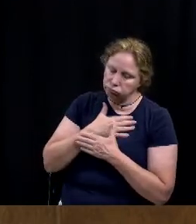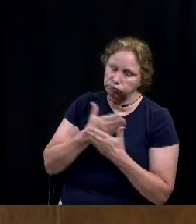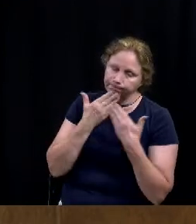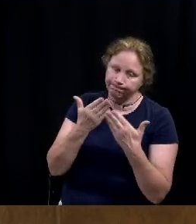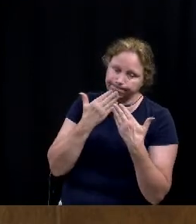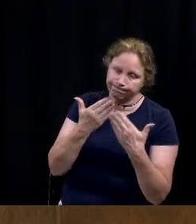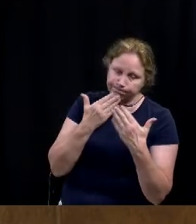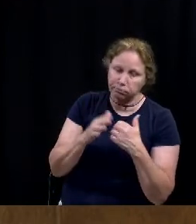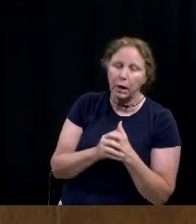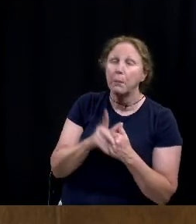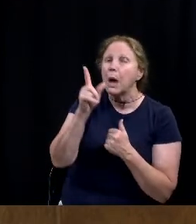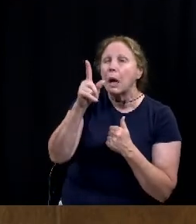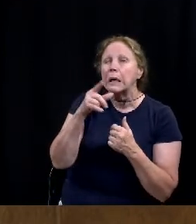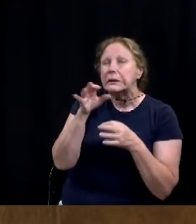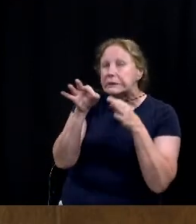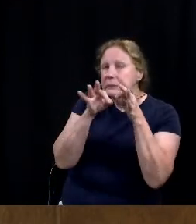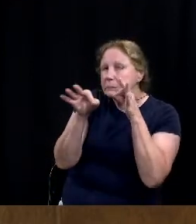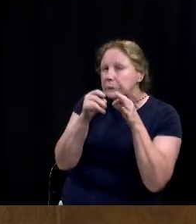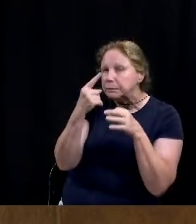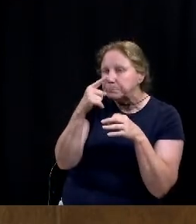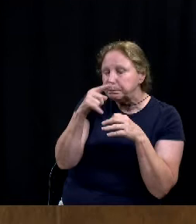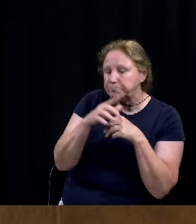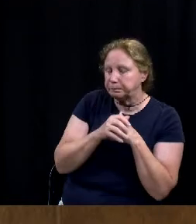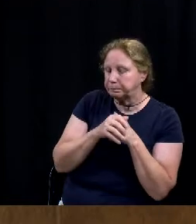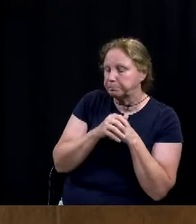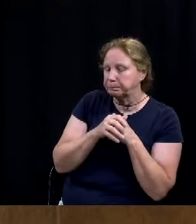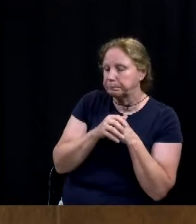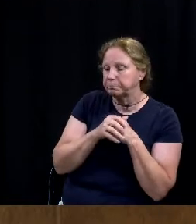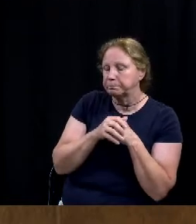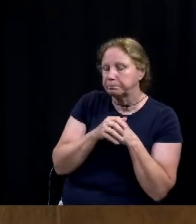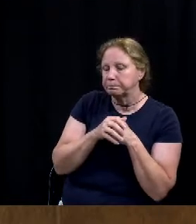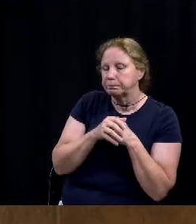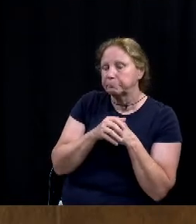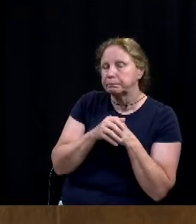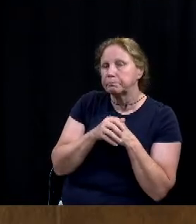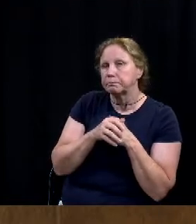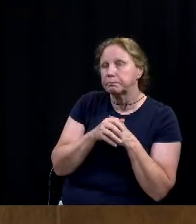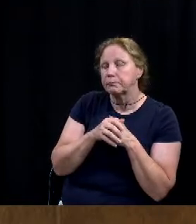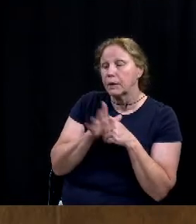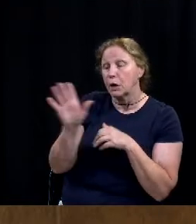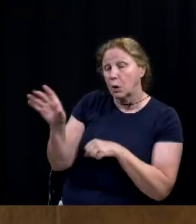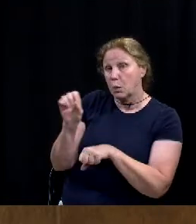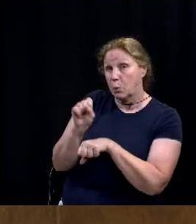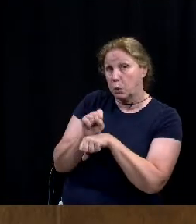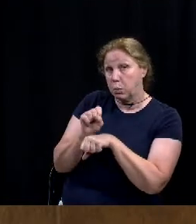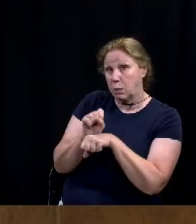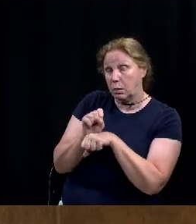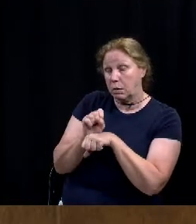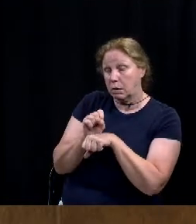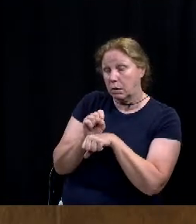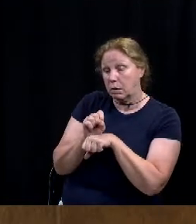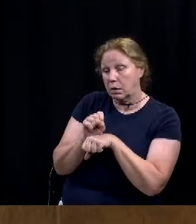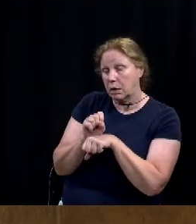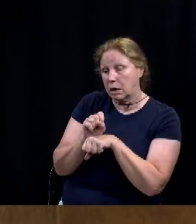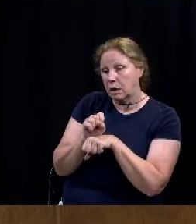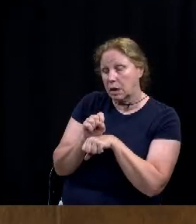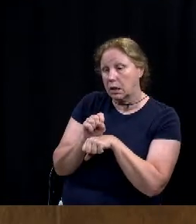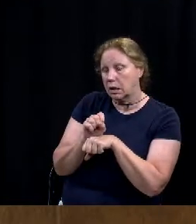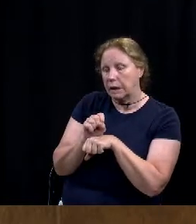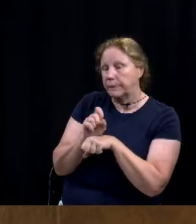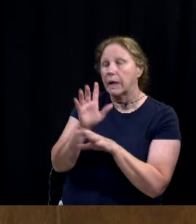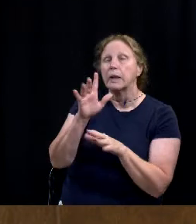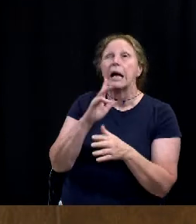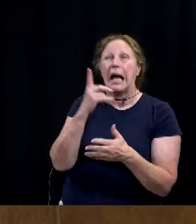clarification I wanted to ask is these efforts I know it's it's virtually impossible